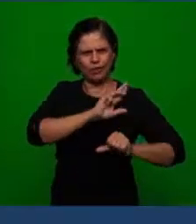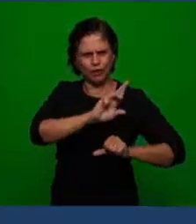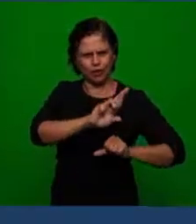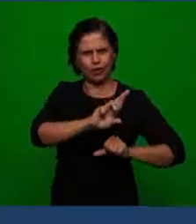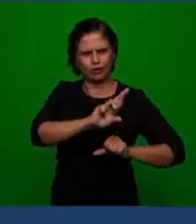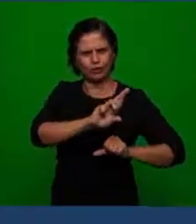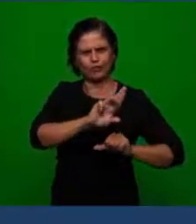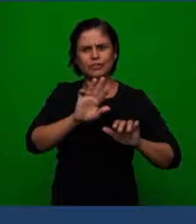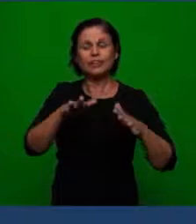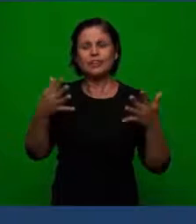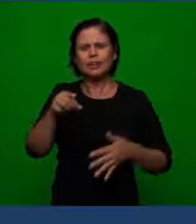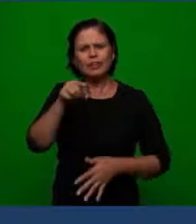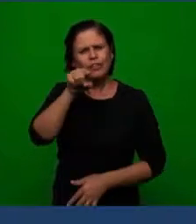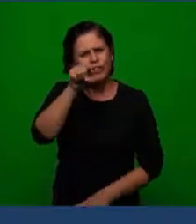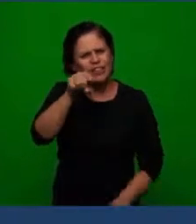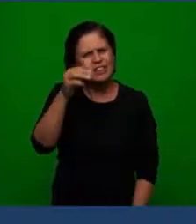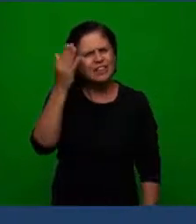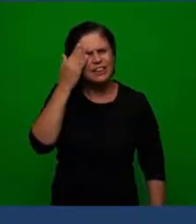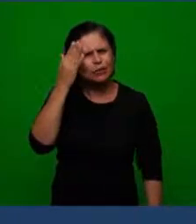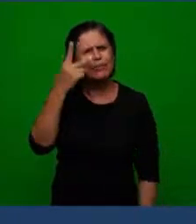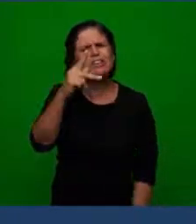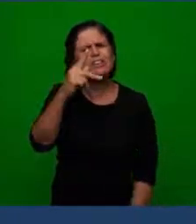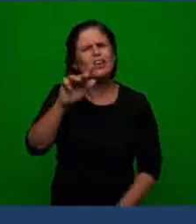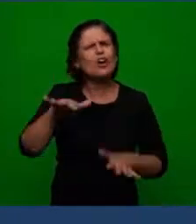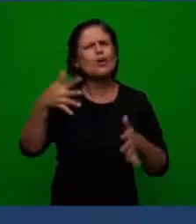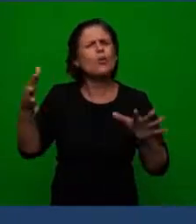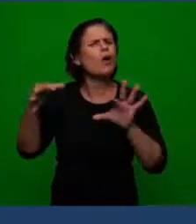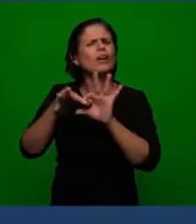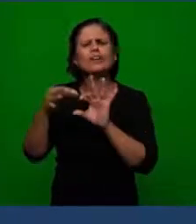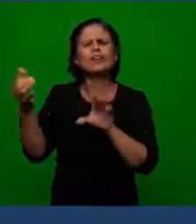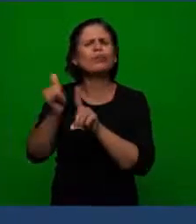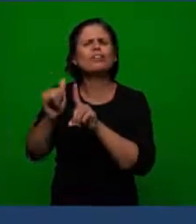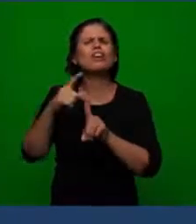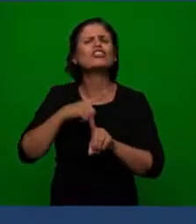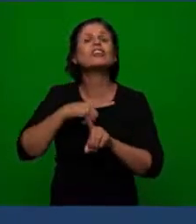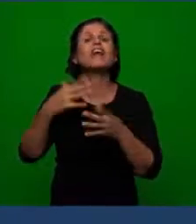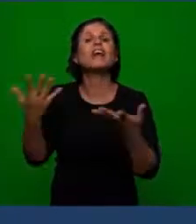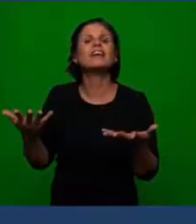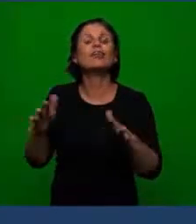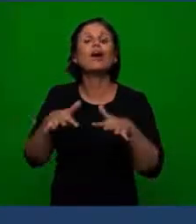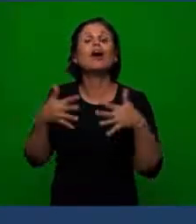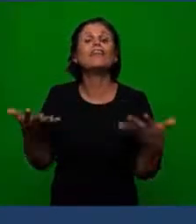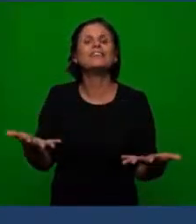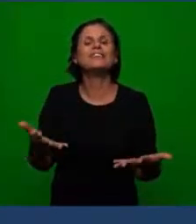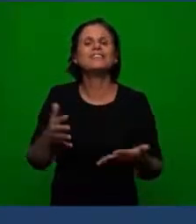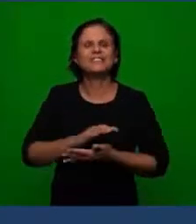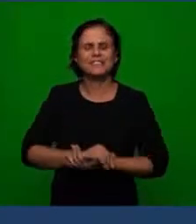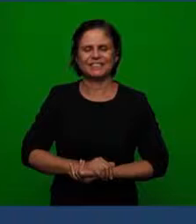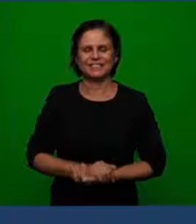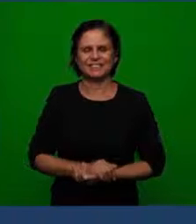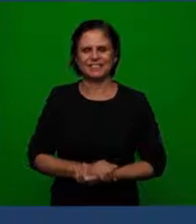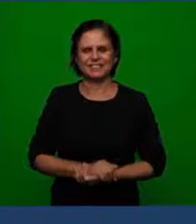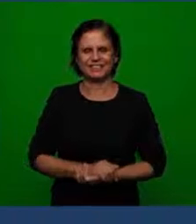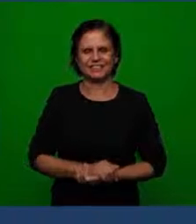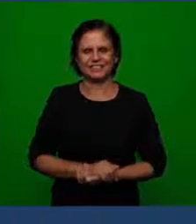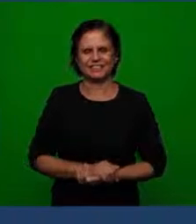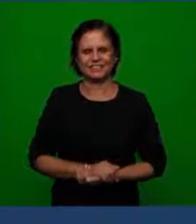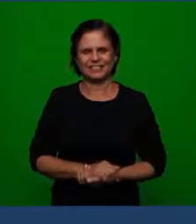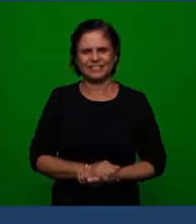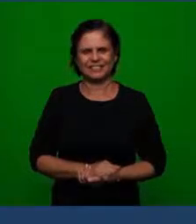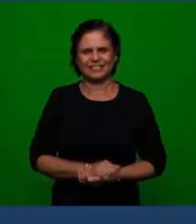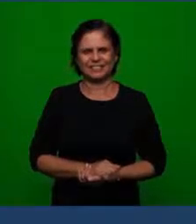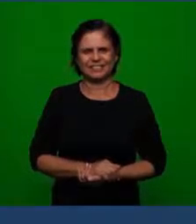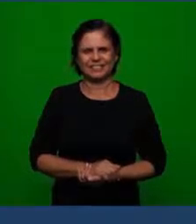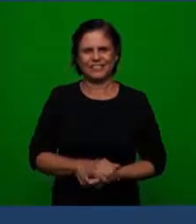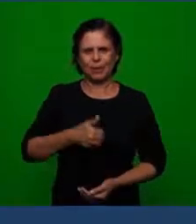the period of their religious reform reformation so the question is in your understanding what is the prophetic link that was established in this question